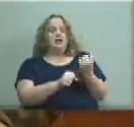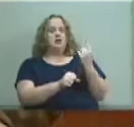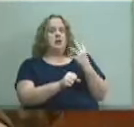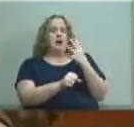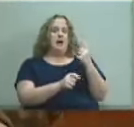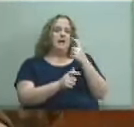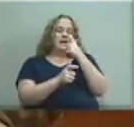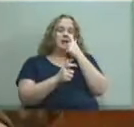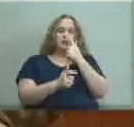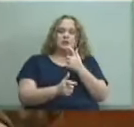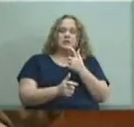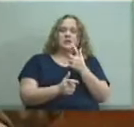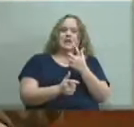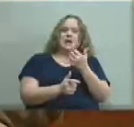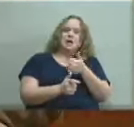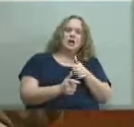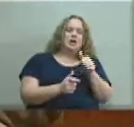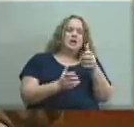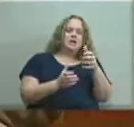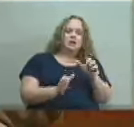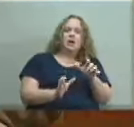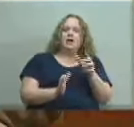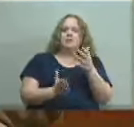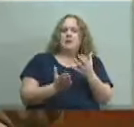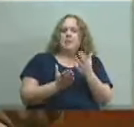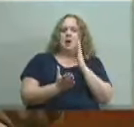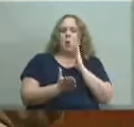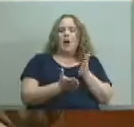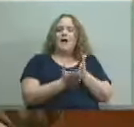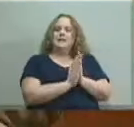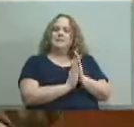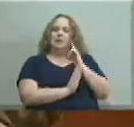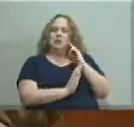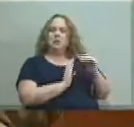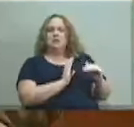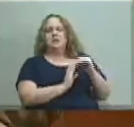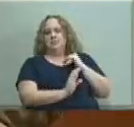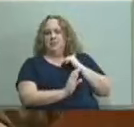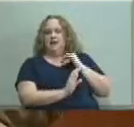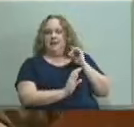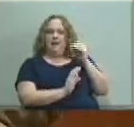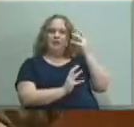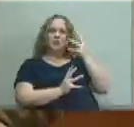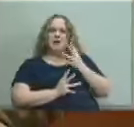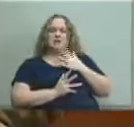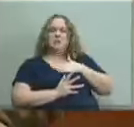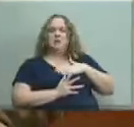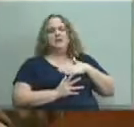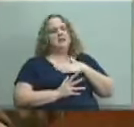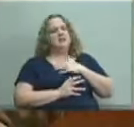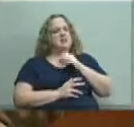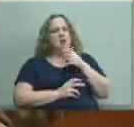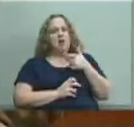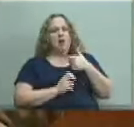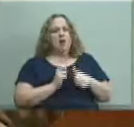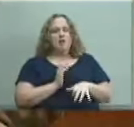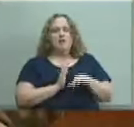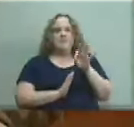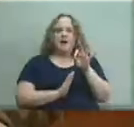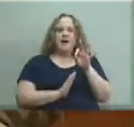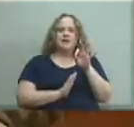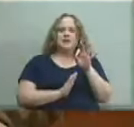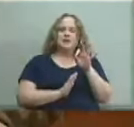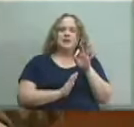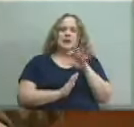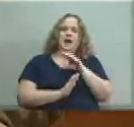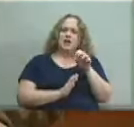and some sunshine is there any chance you might ask her to provide that information sometime soon it shouldn't be too difficult to find and i'm